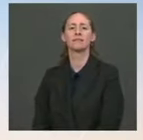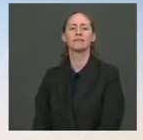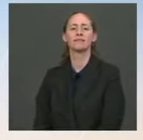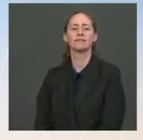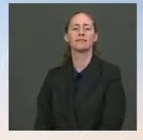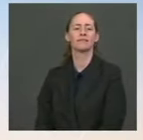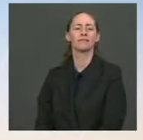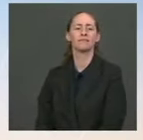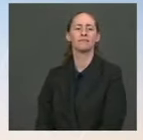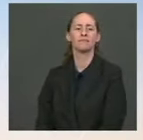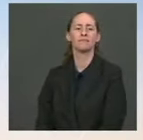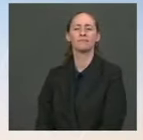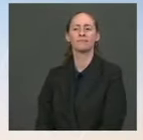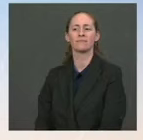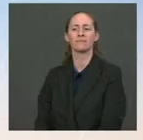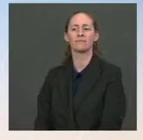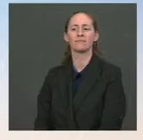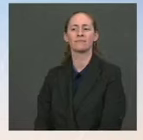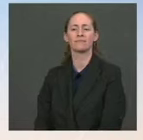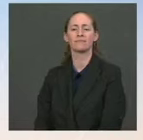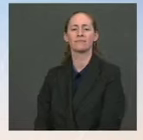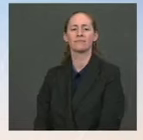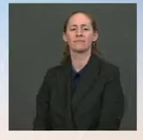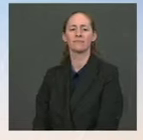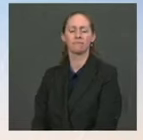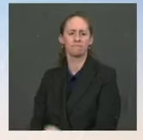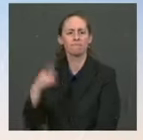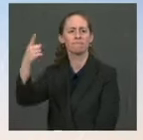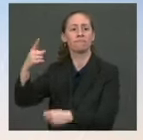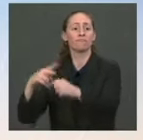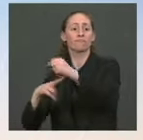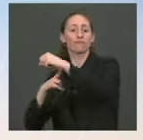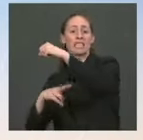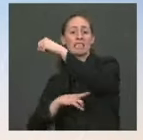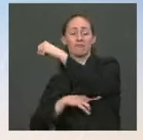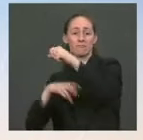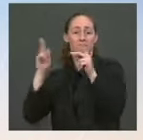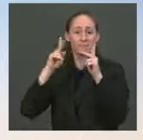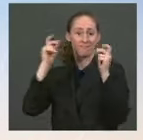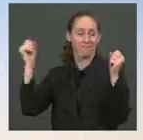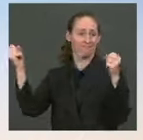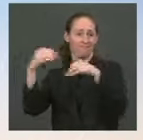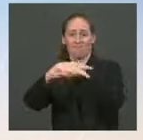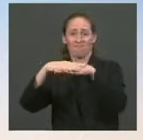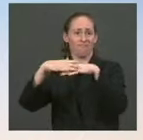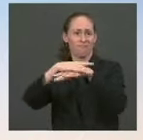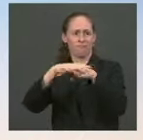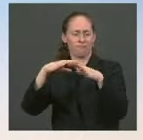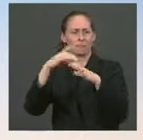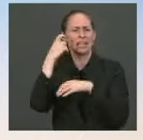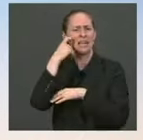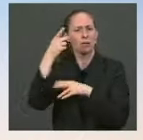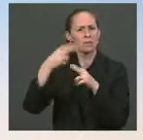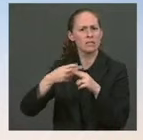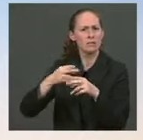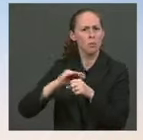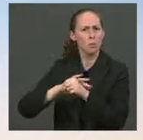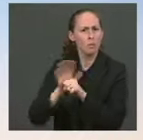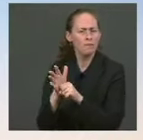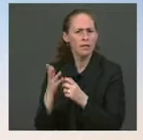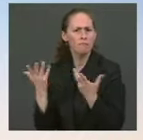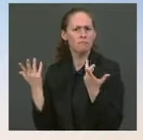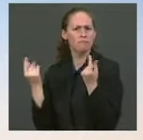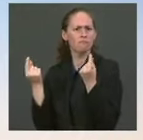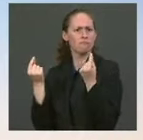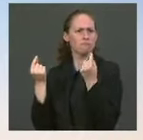The congregation under the bridge has congregating. were just mentioning COVID. What is the situation there? I know that